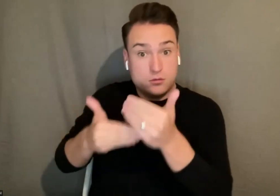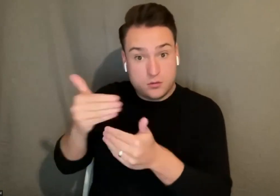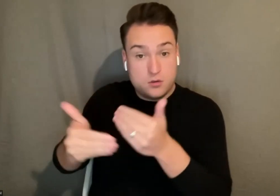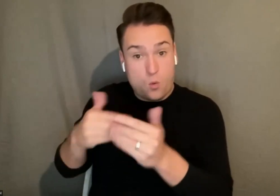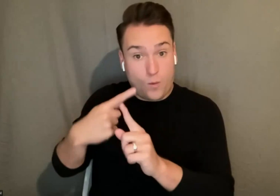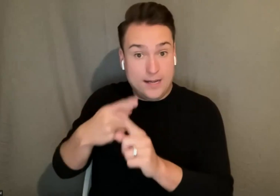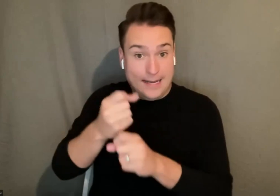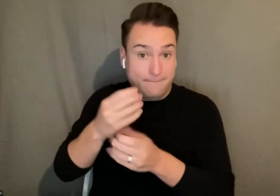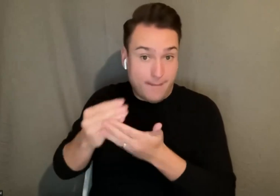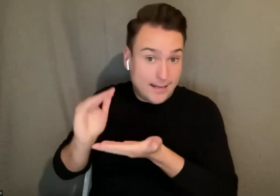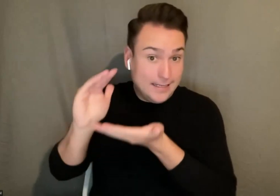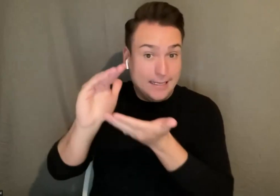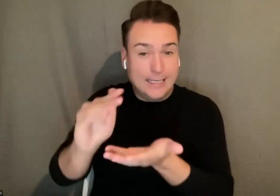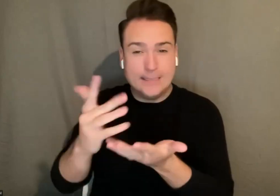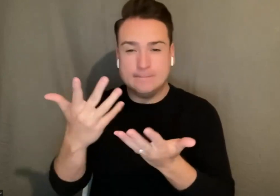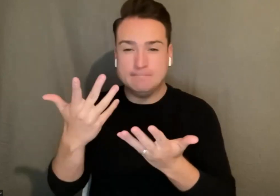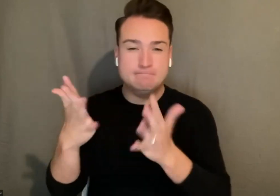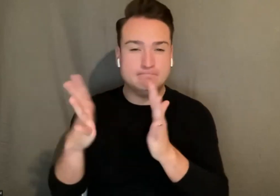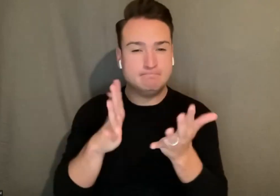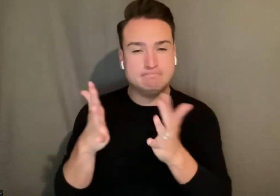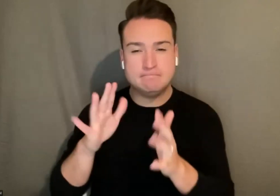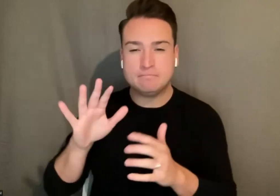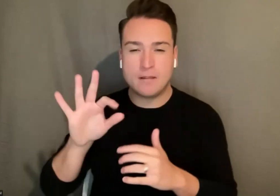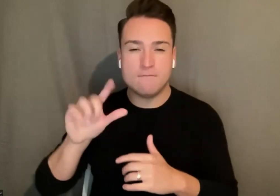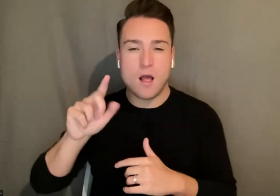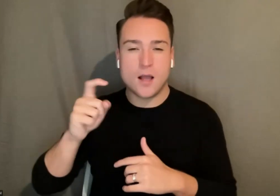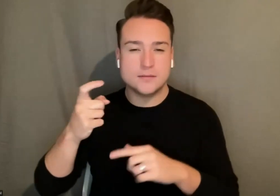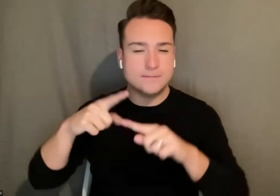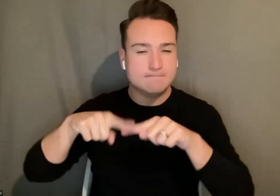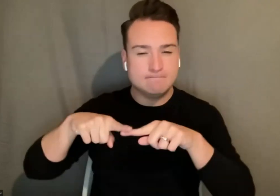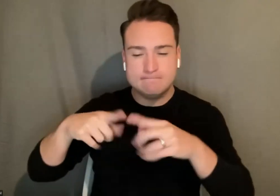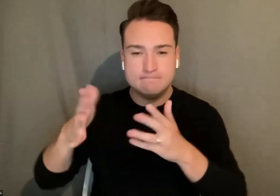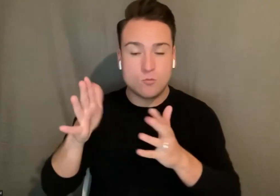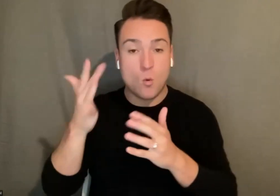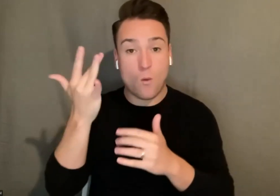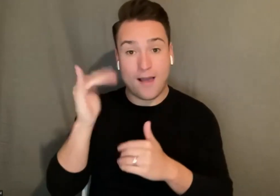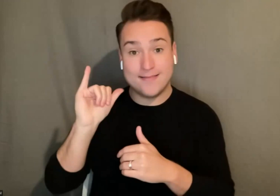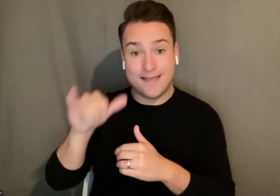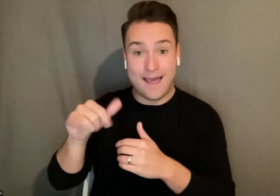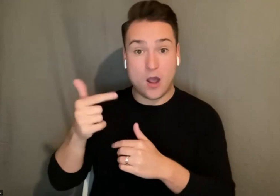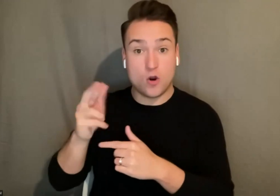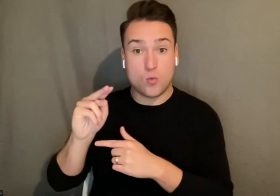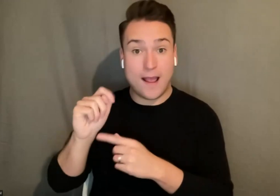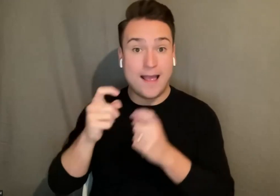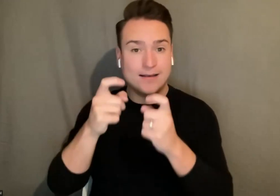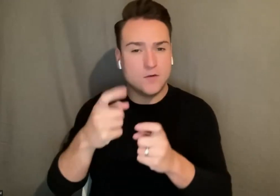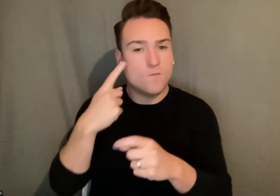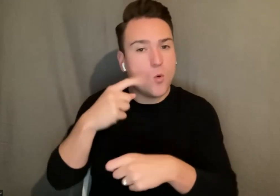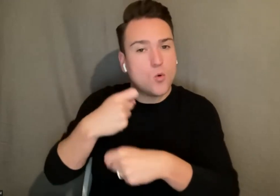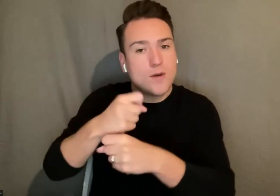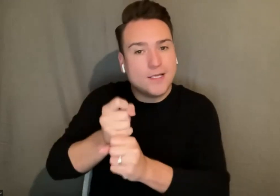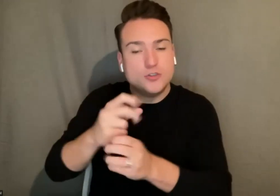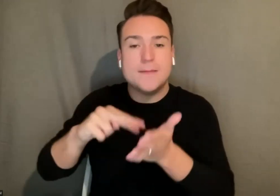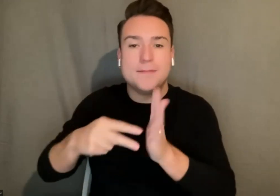in flux in that it is a creation grant and so you need to be